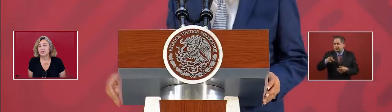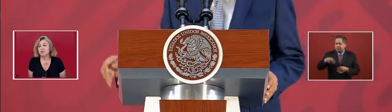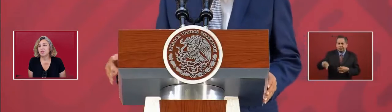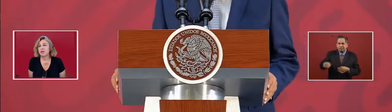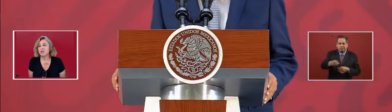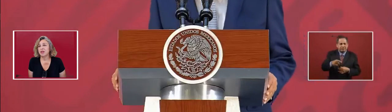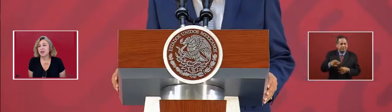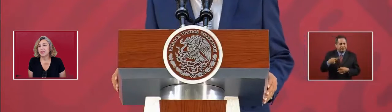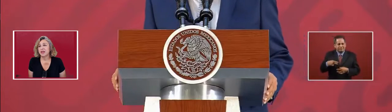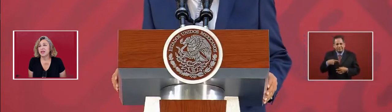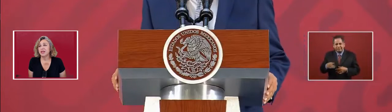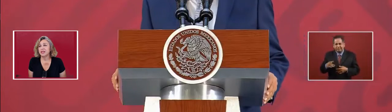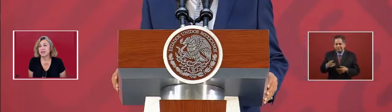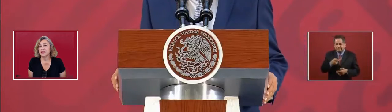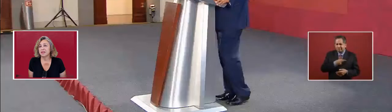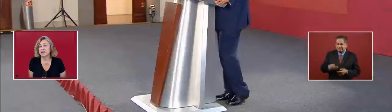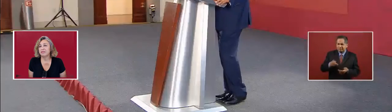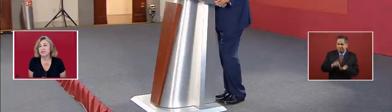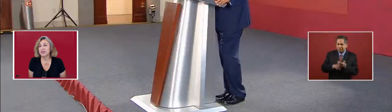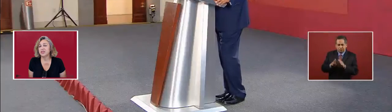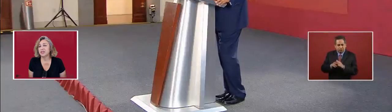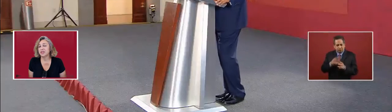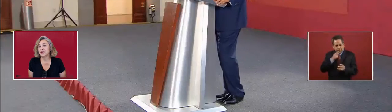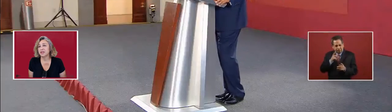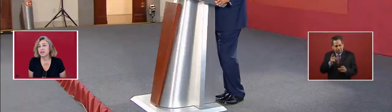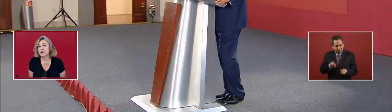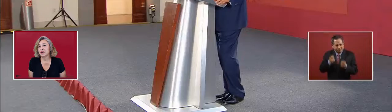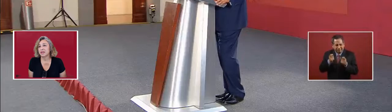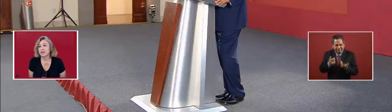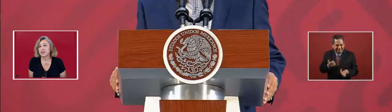So where are they going to get the fish?